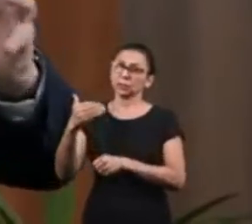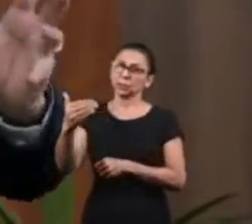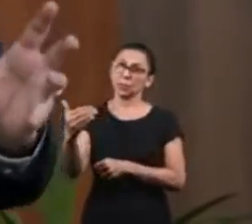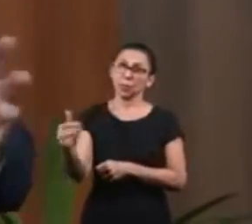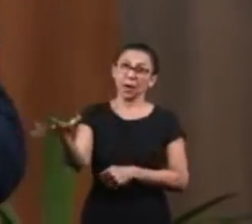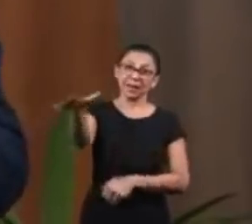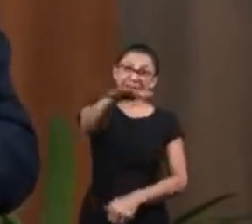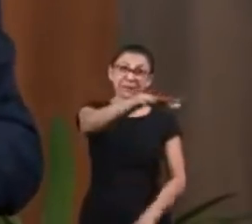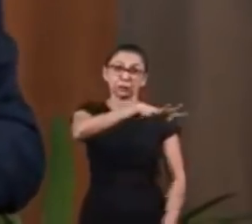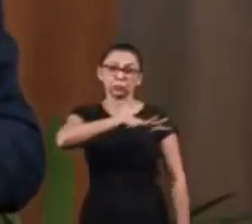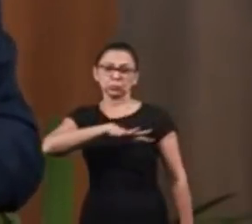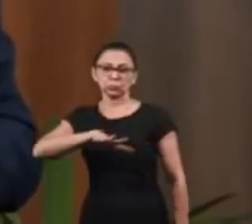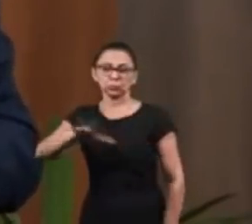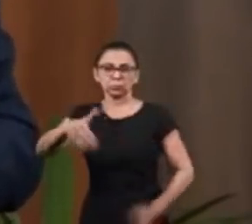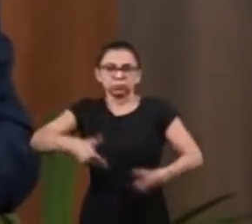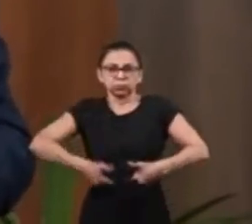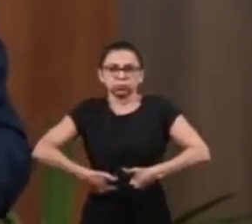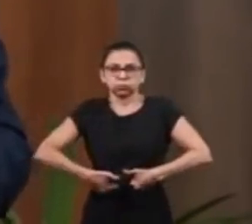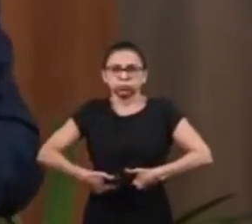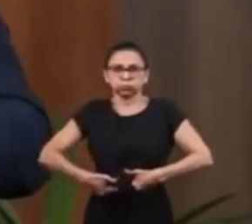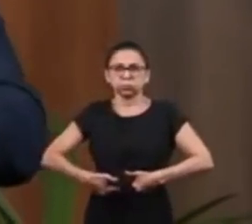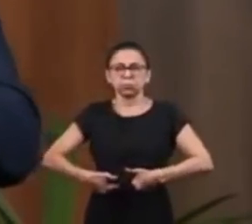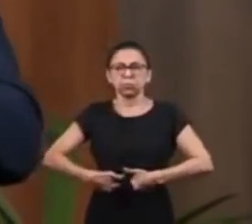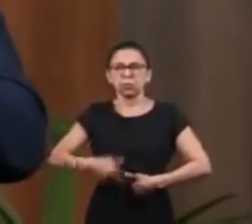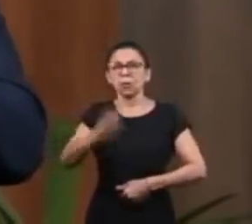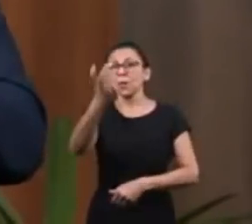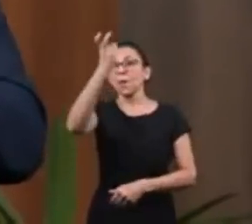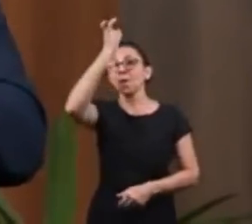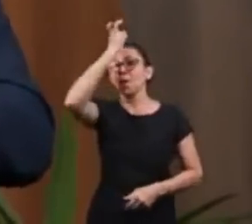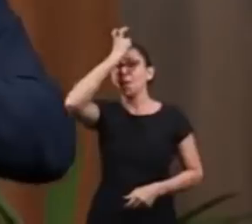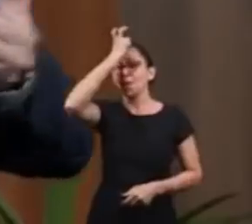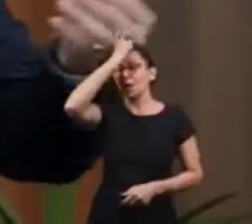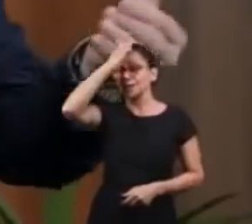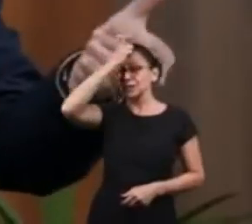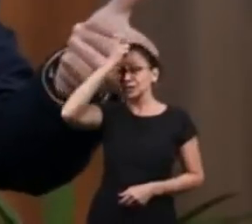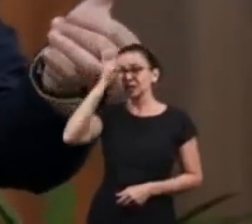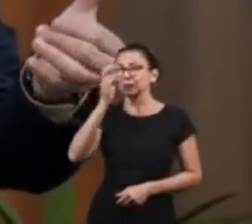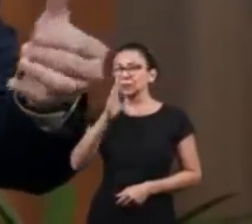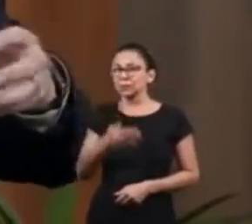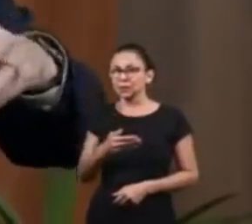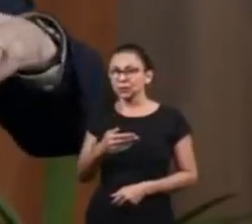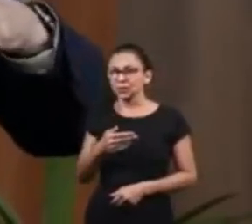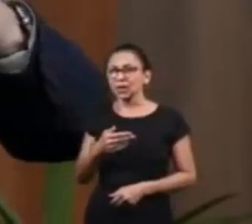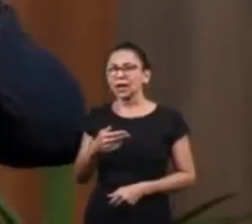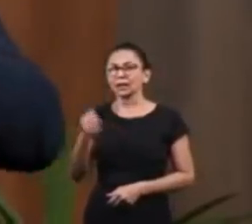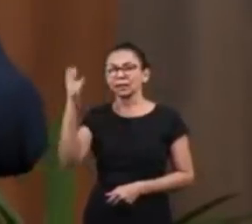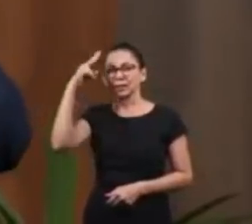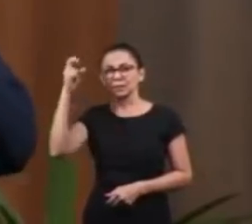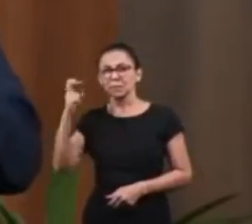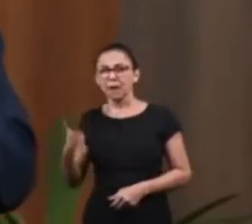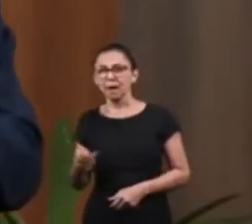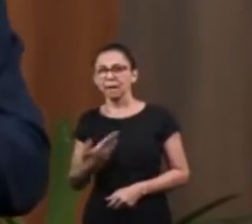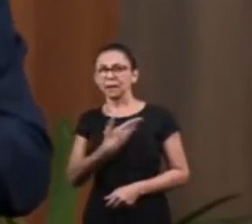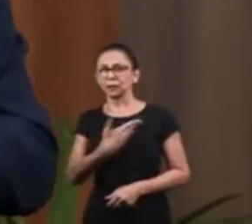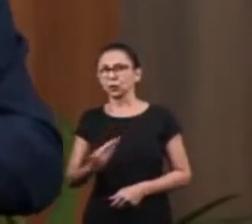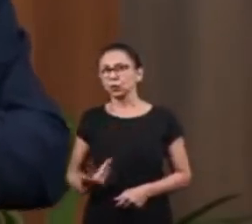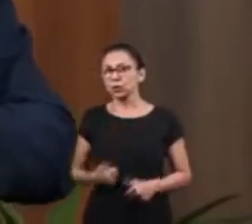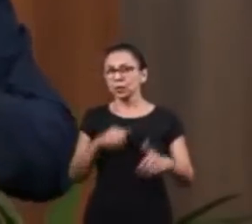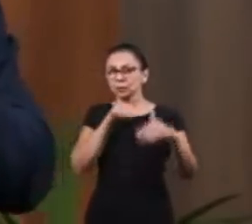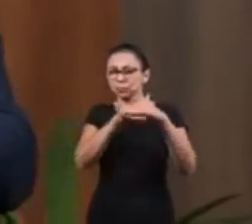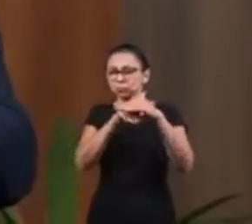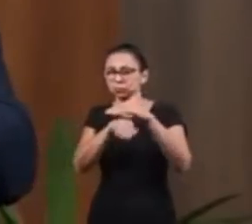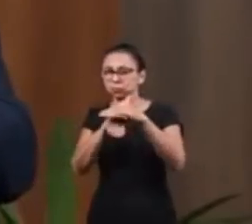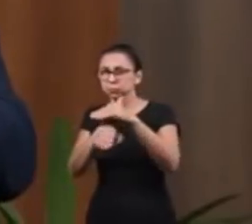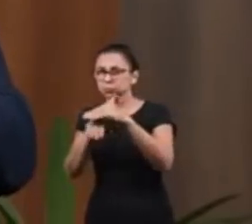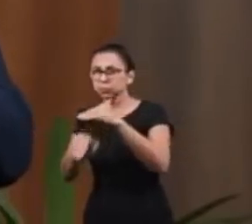hunger, the land of Egypt, because of the orientation of Joseph and his government, they had